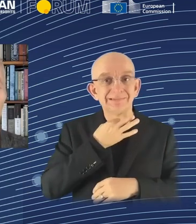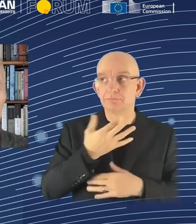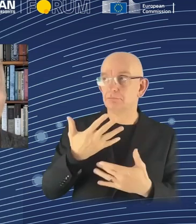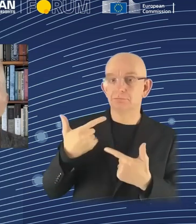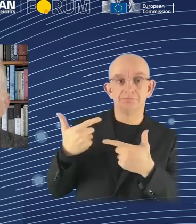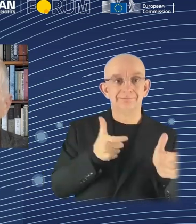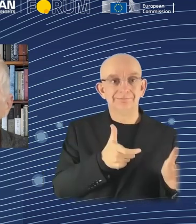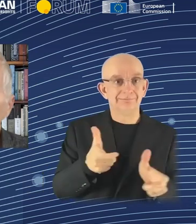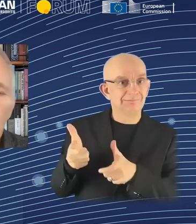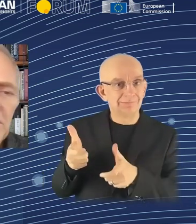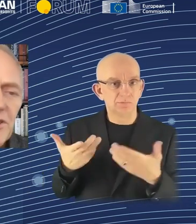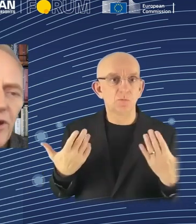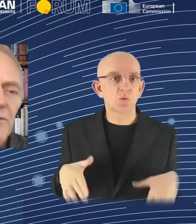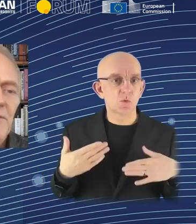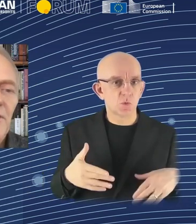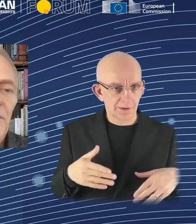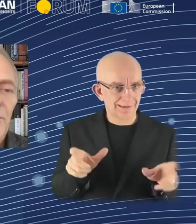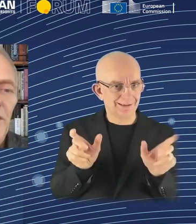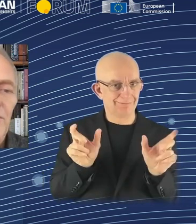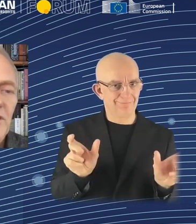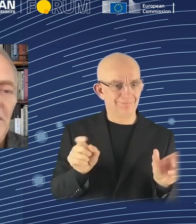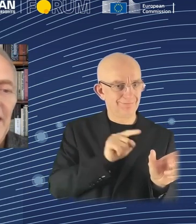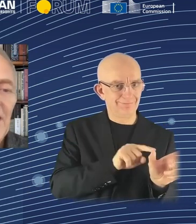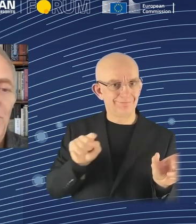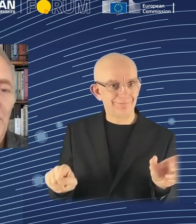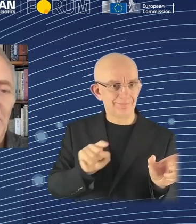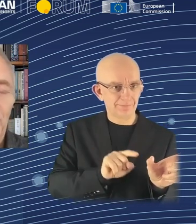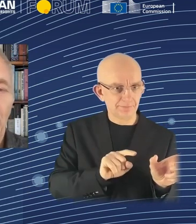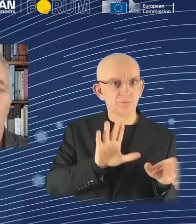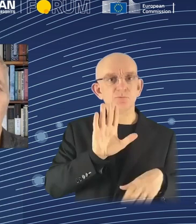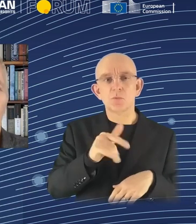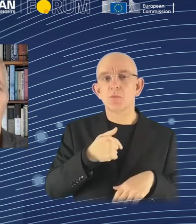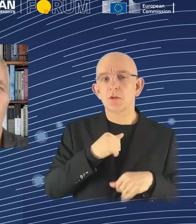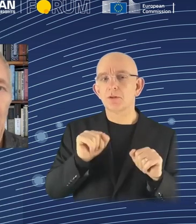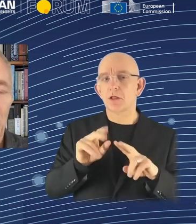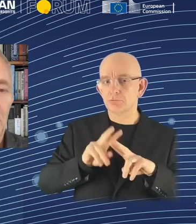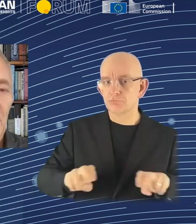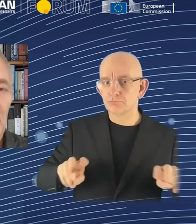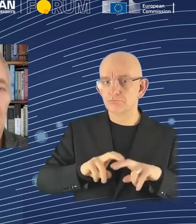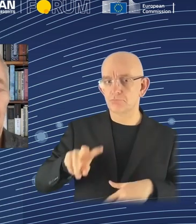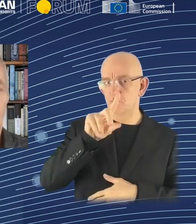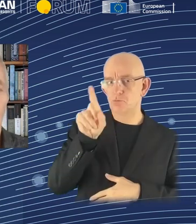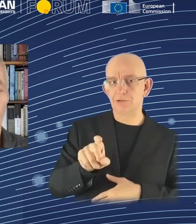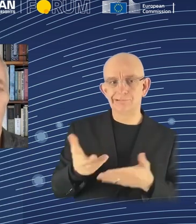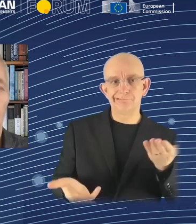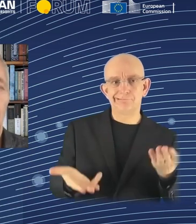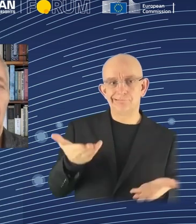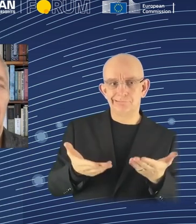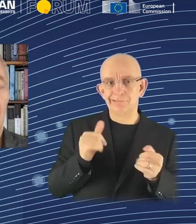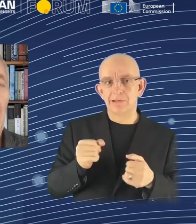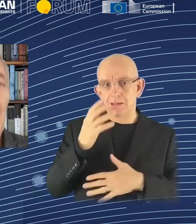peril. But I want to start with just an actual illustration of an interaction with